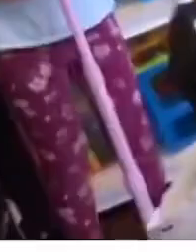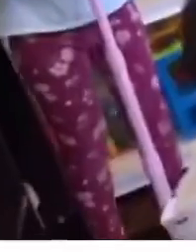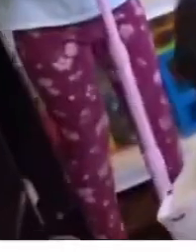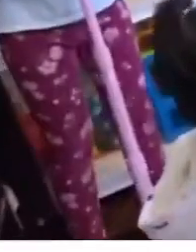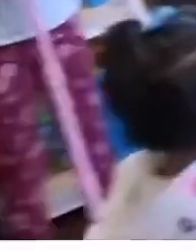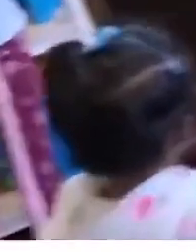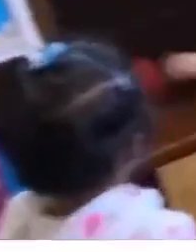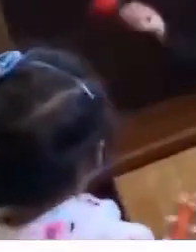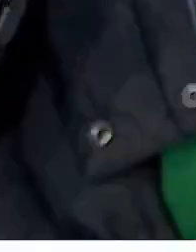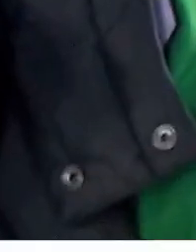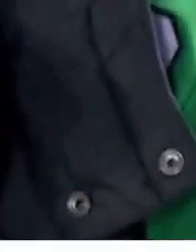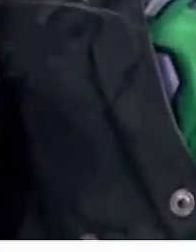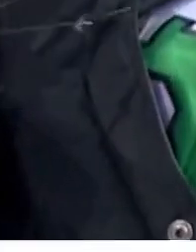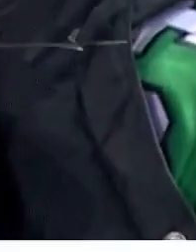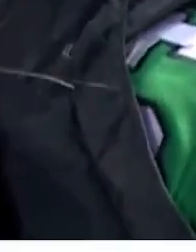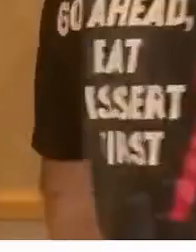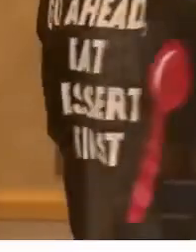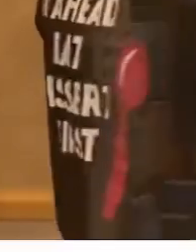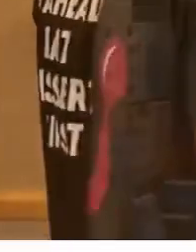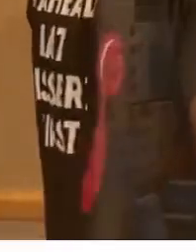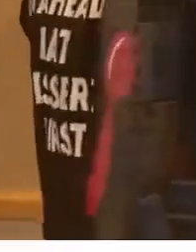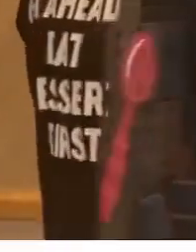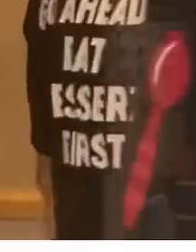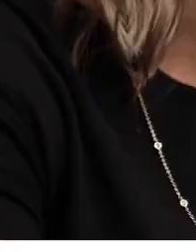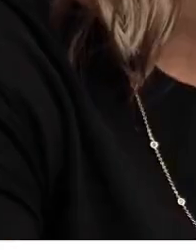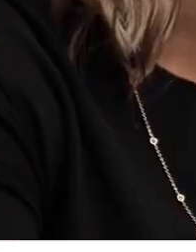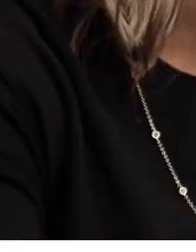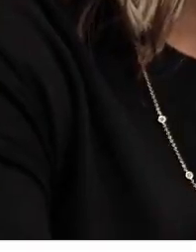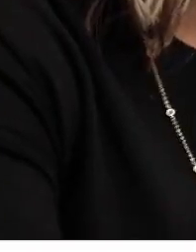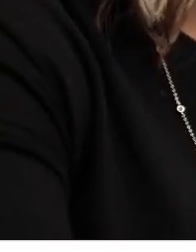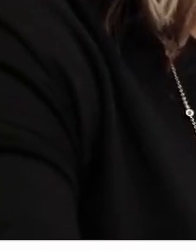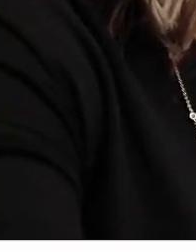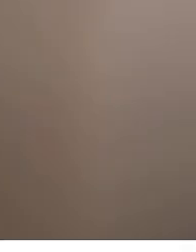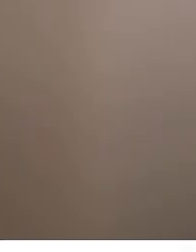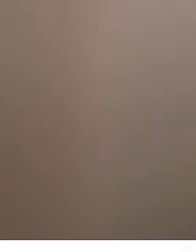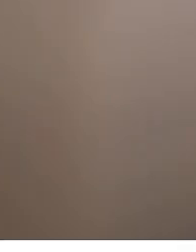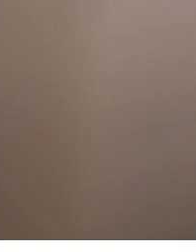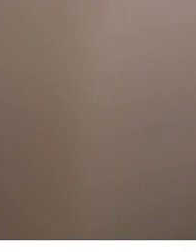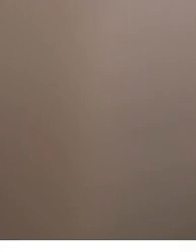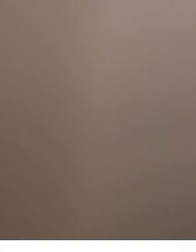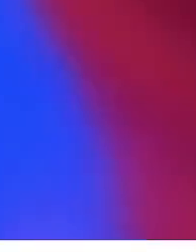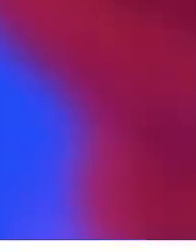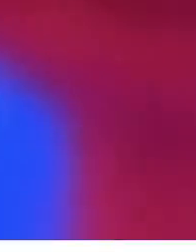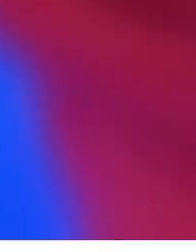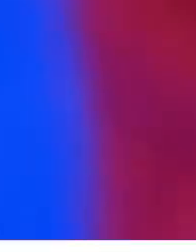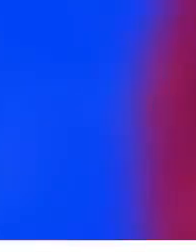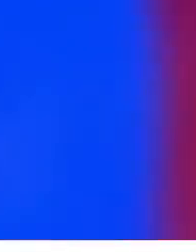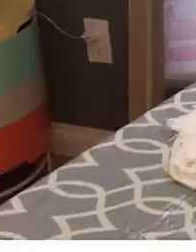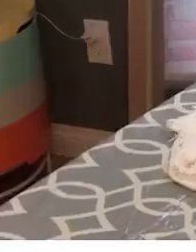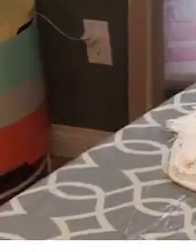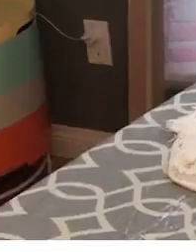To play, to work, to visit,